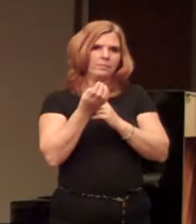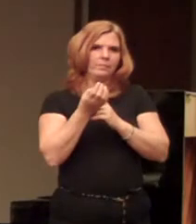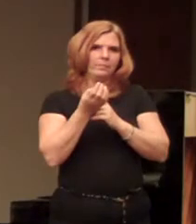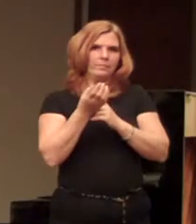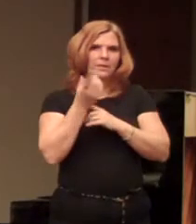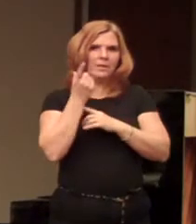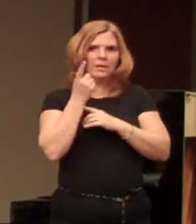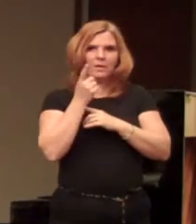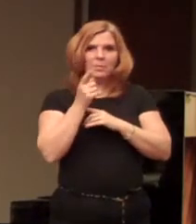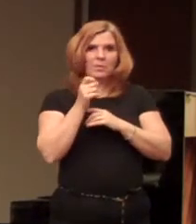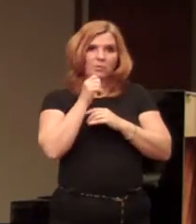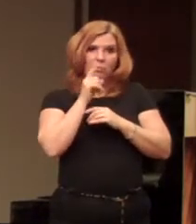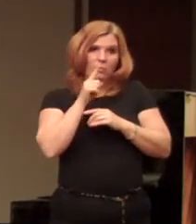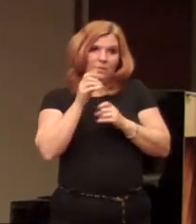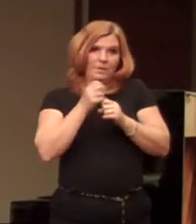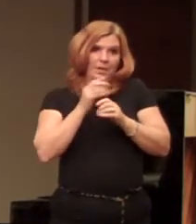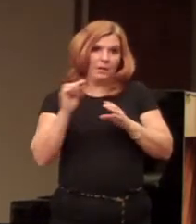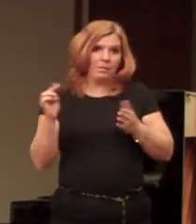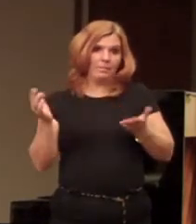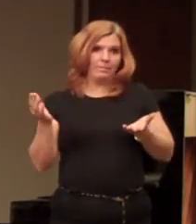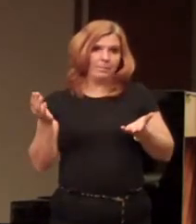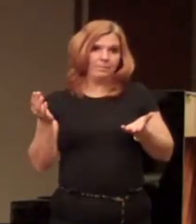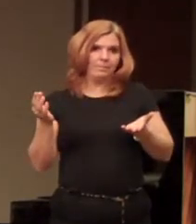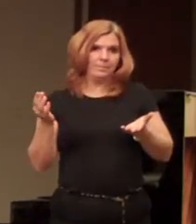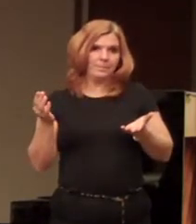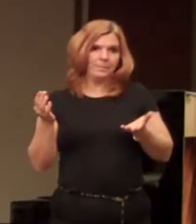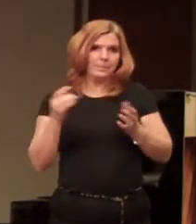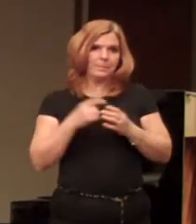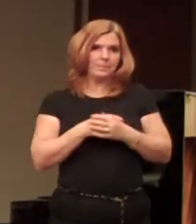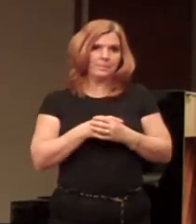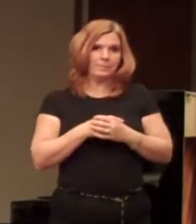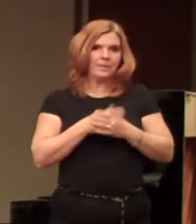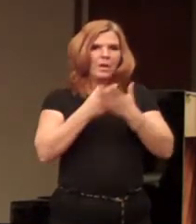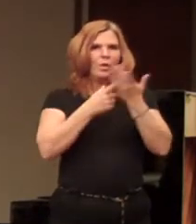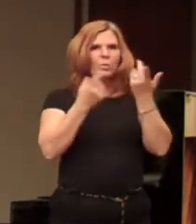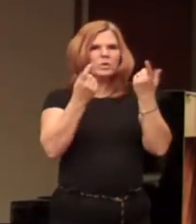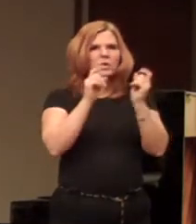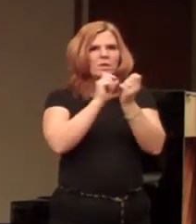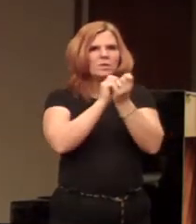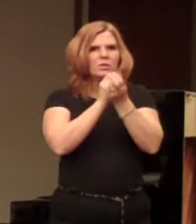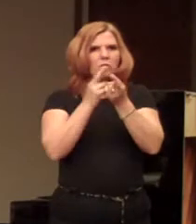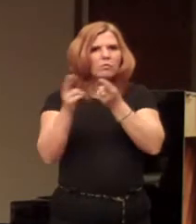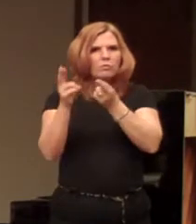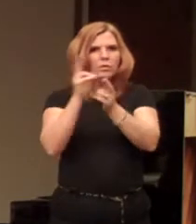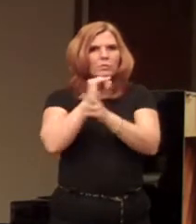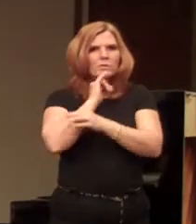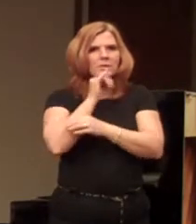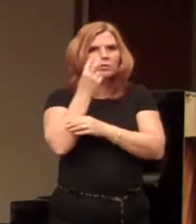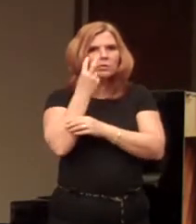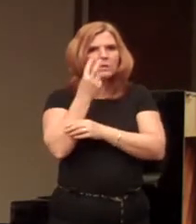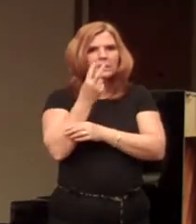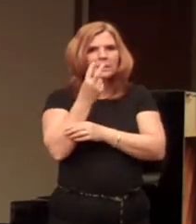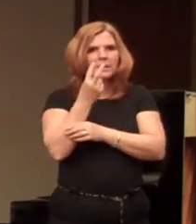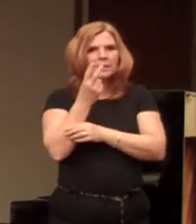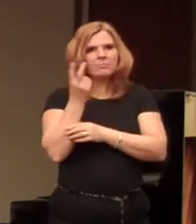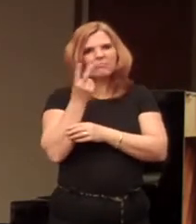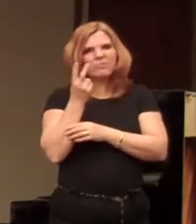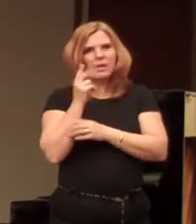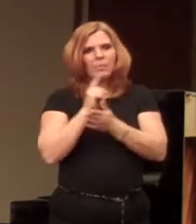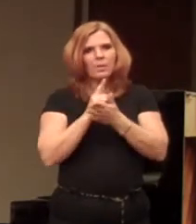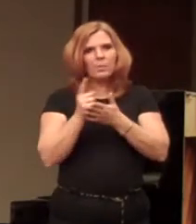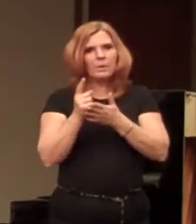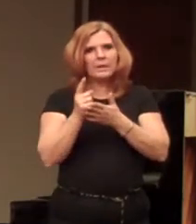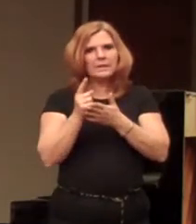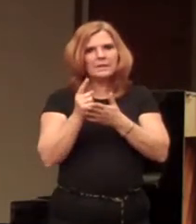Because you don't have to take them. Okay? What changes the roads, as you'll see in a couple of weeks,